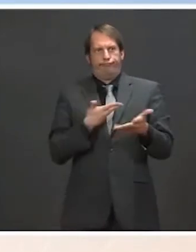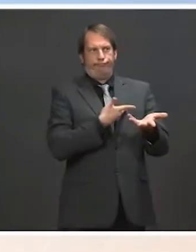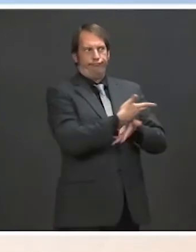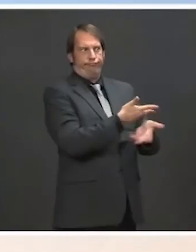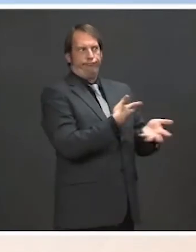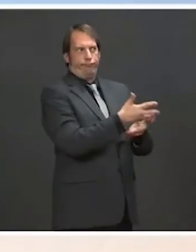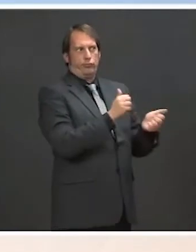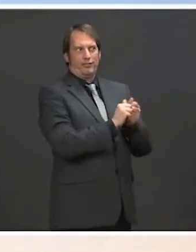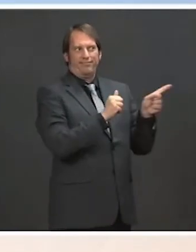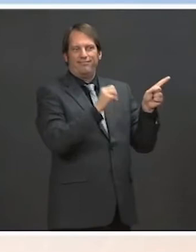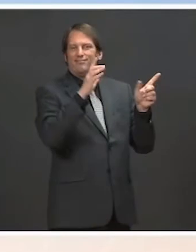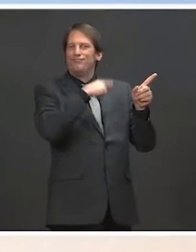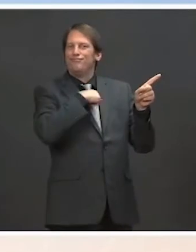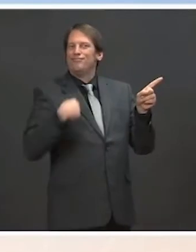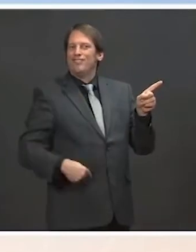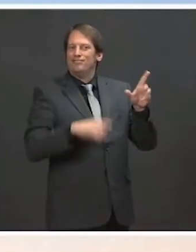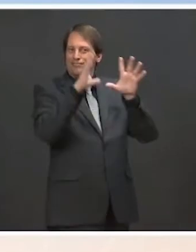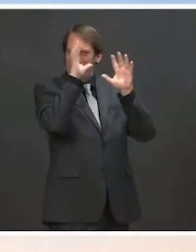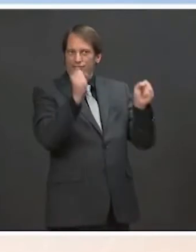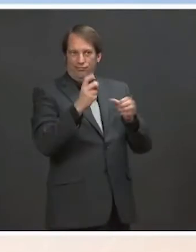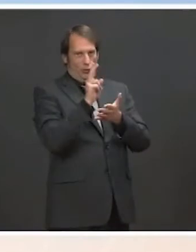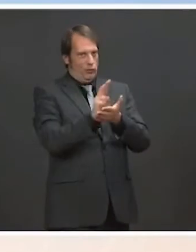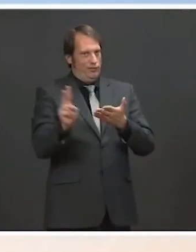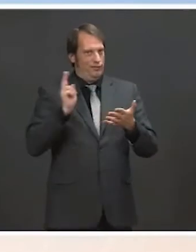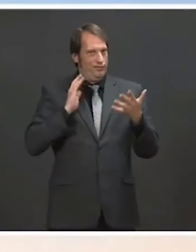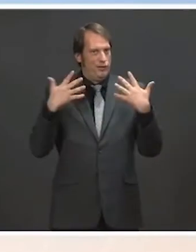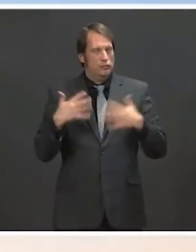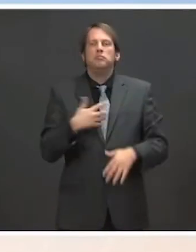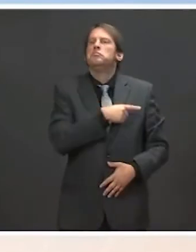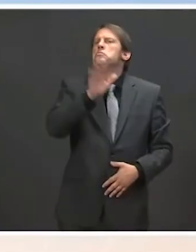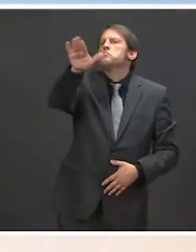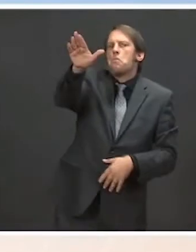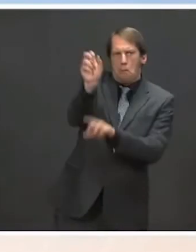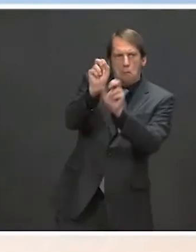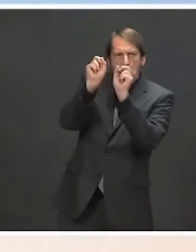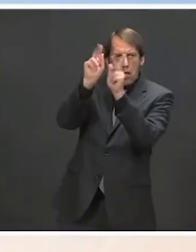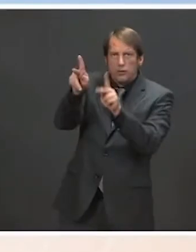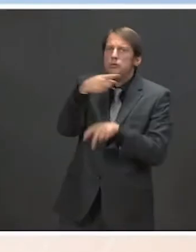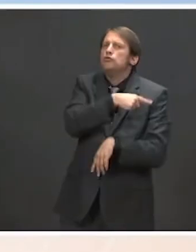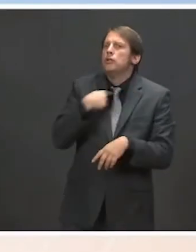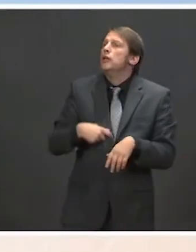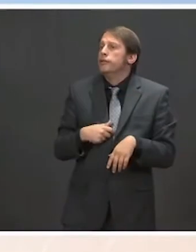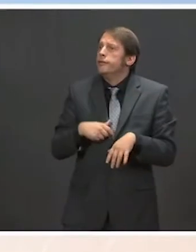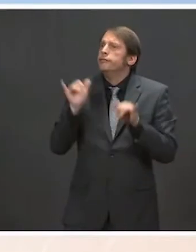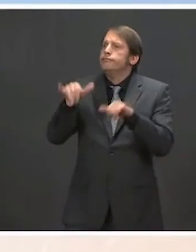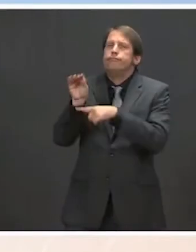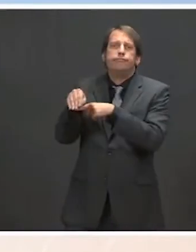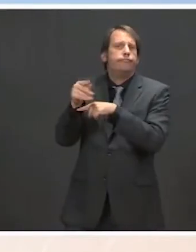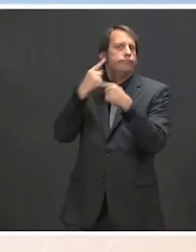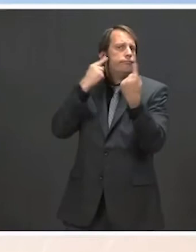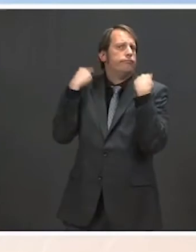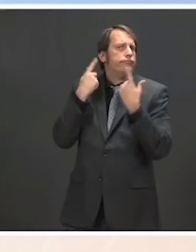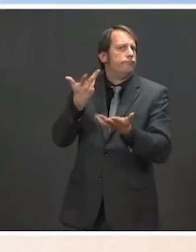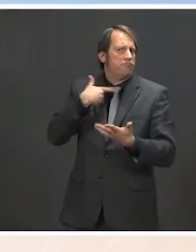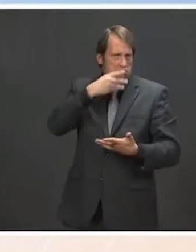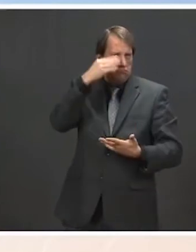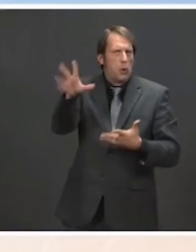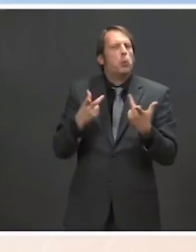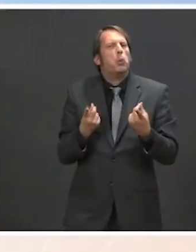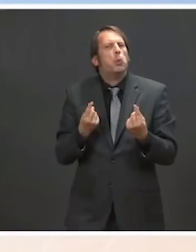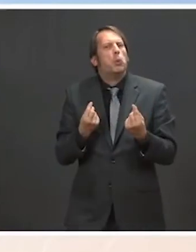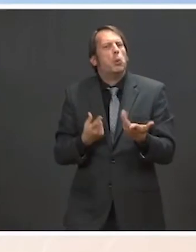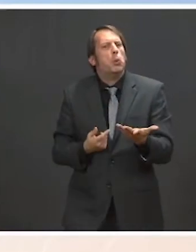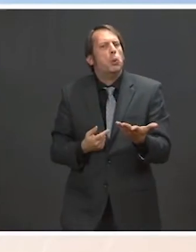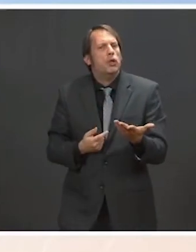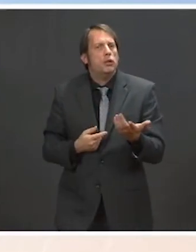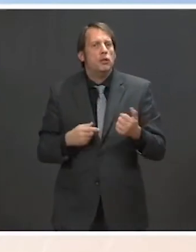U.S. do, if anything, if China doesn't change its approach? Is this sort of a one-stop sanction? Or down the road, will this be